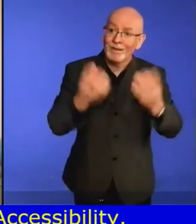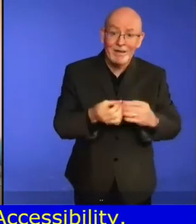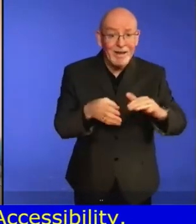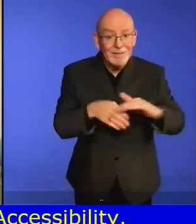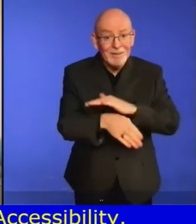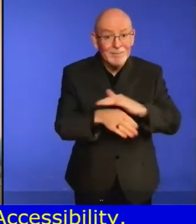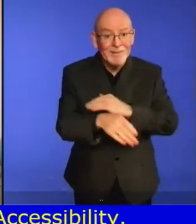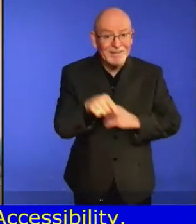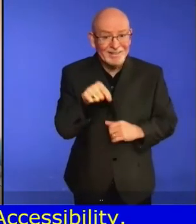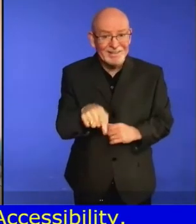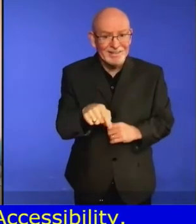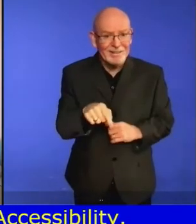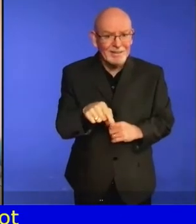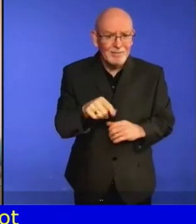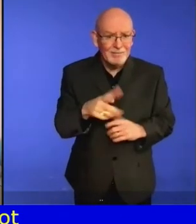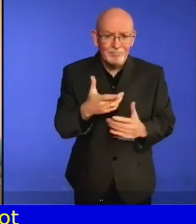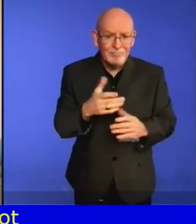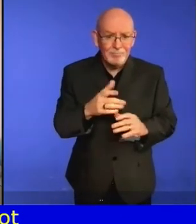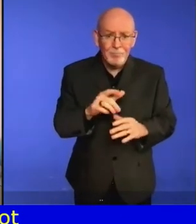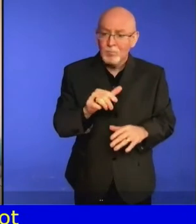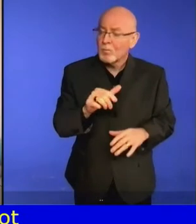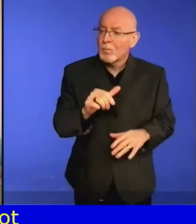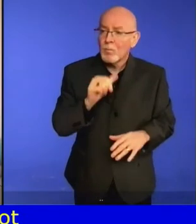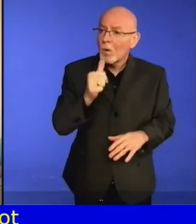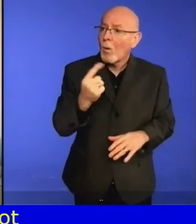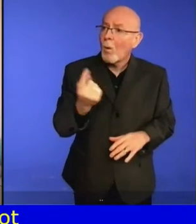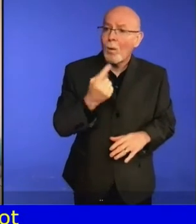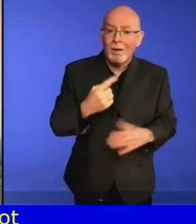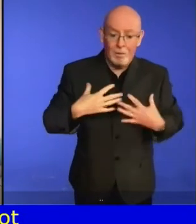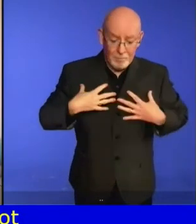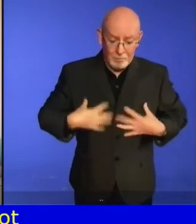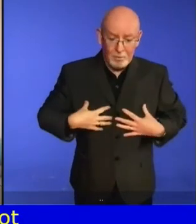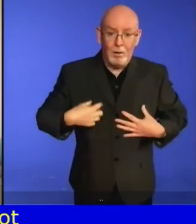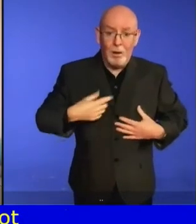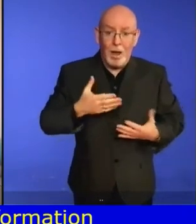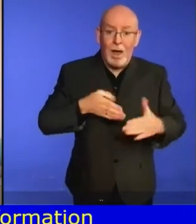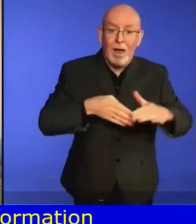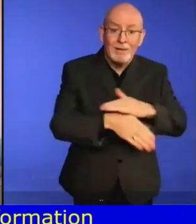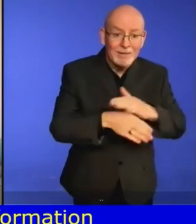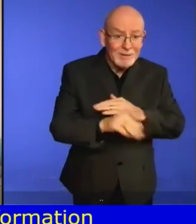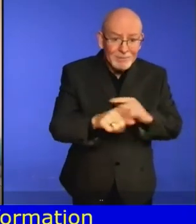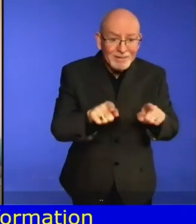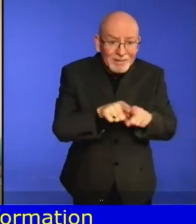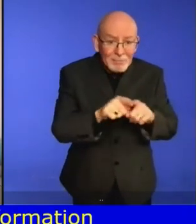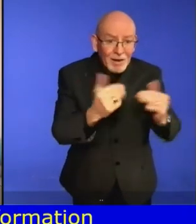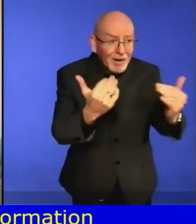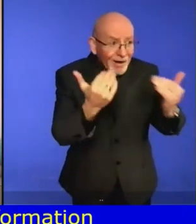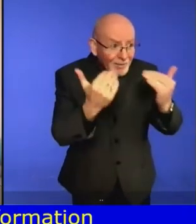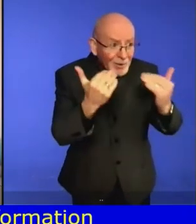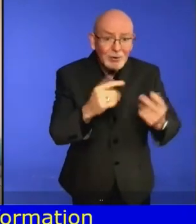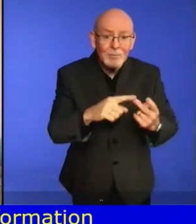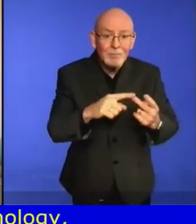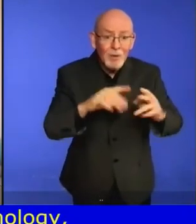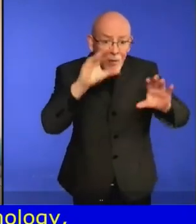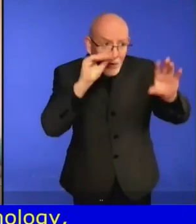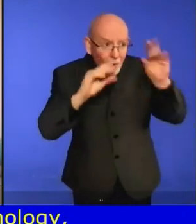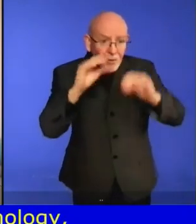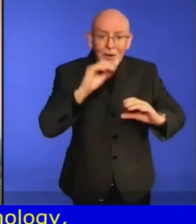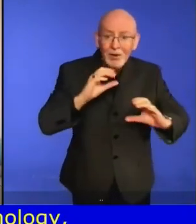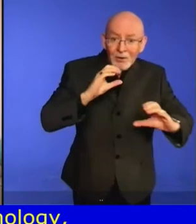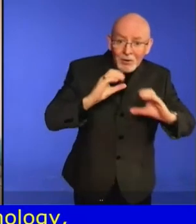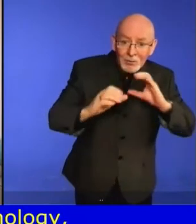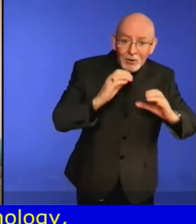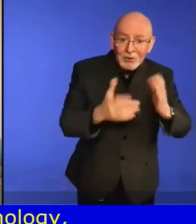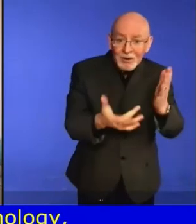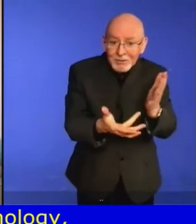and accessing services, which also requires proper training for staff in those areas. We have reached the